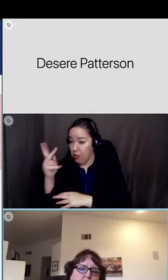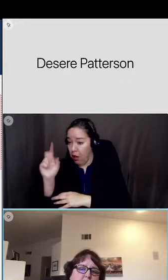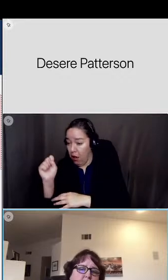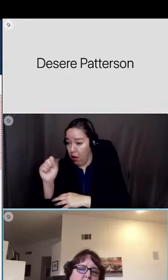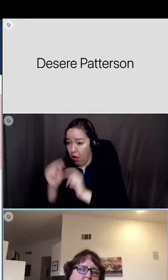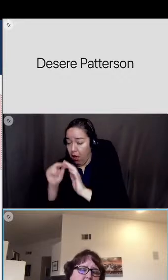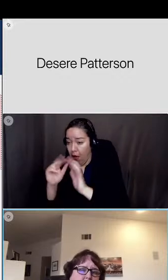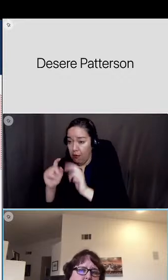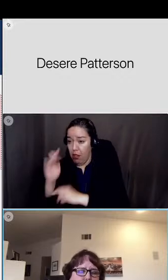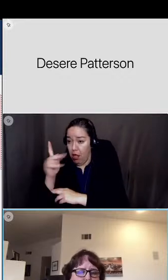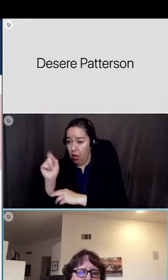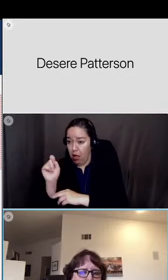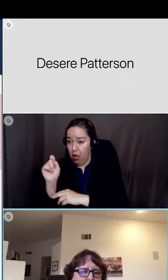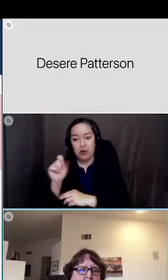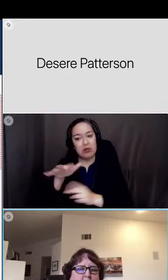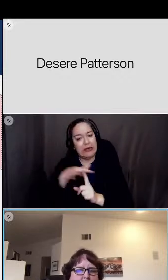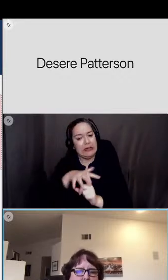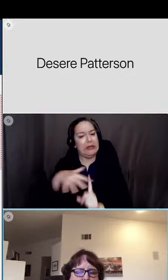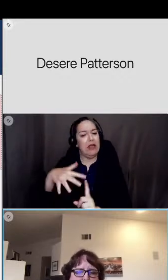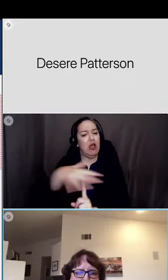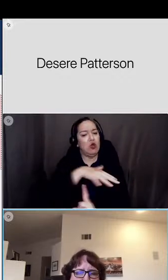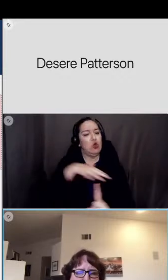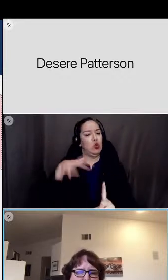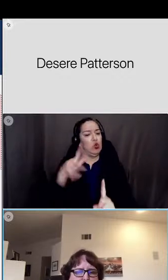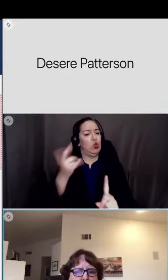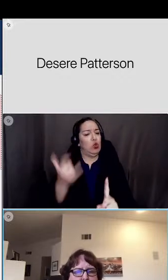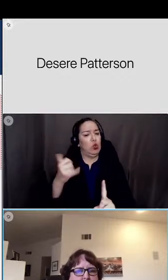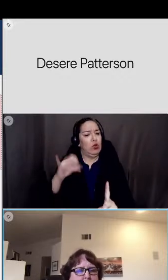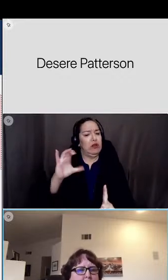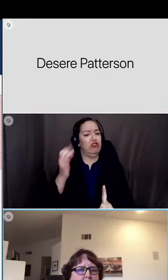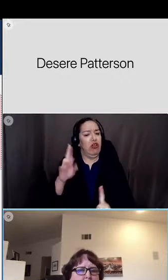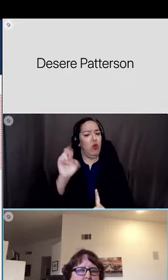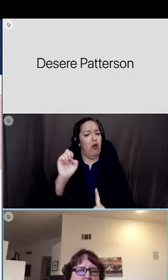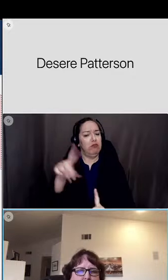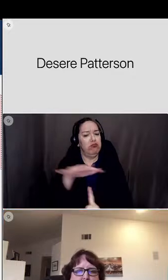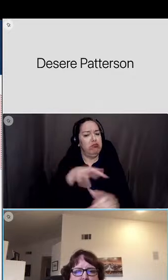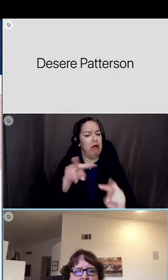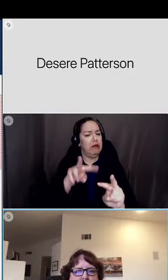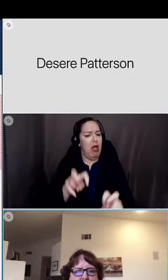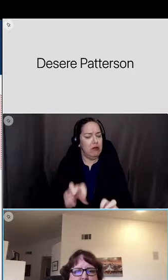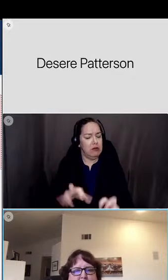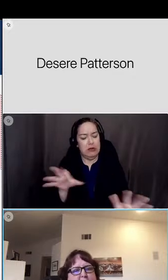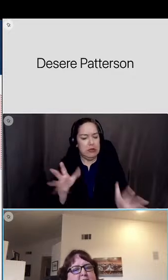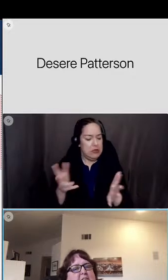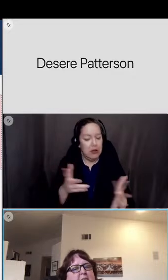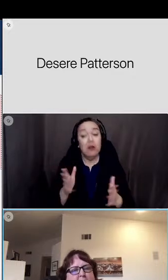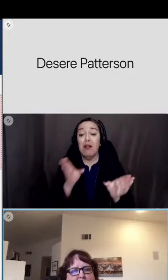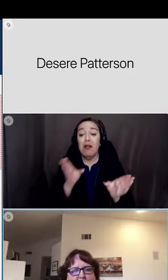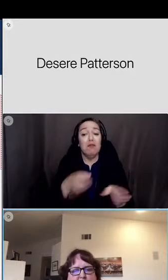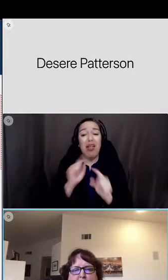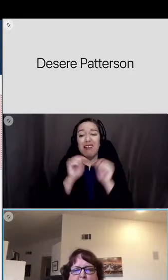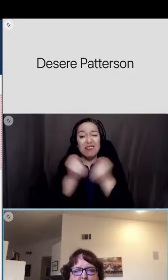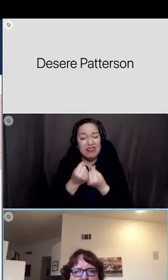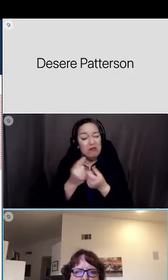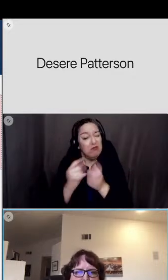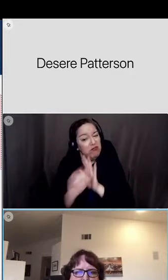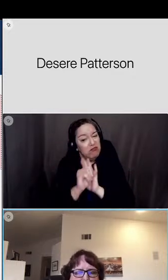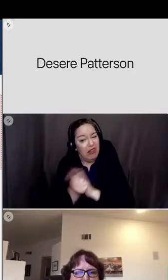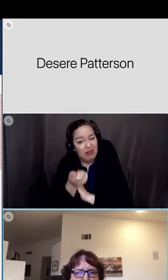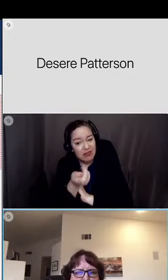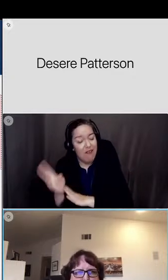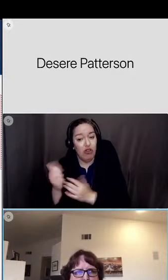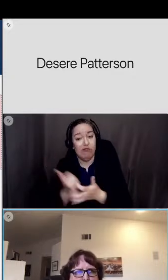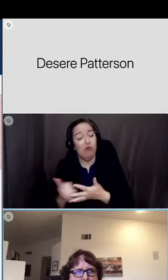of where we were um where we are in CJUSD right now uh the planning team identified several areas of priority